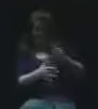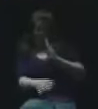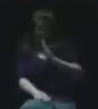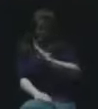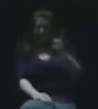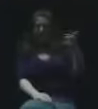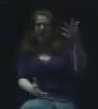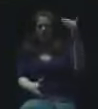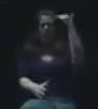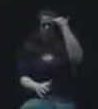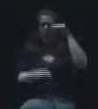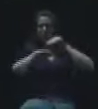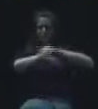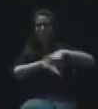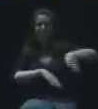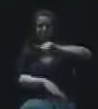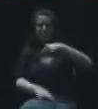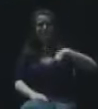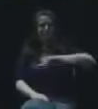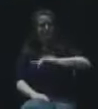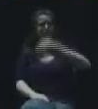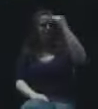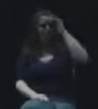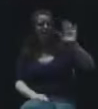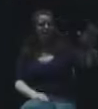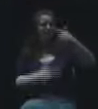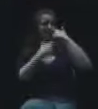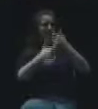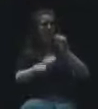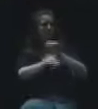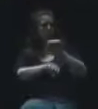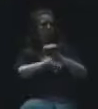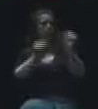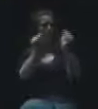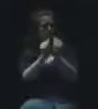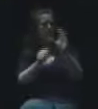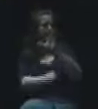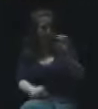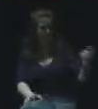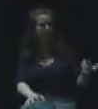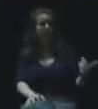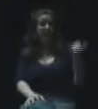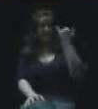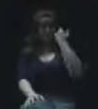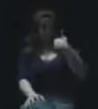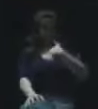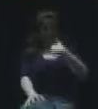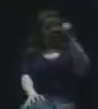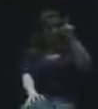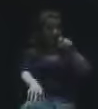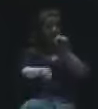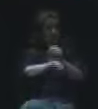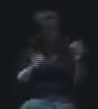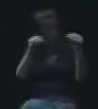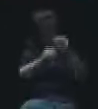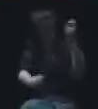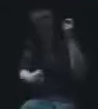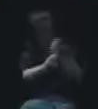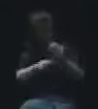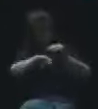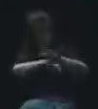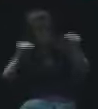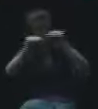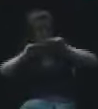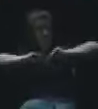aware of his interest in working with the company. So, if I need to work harder to make anything